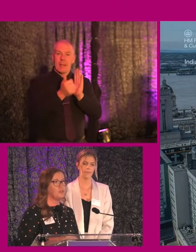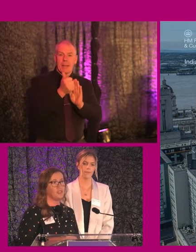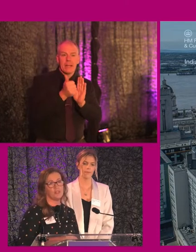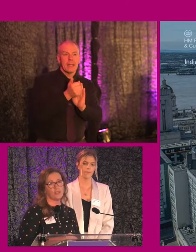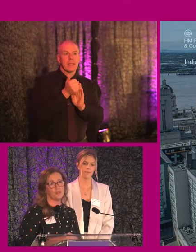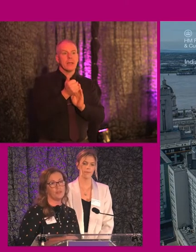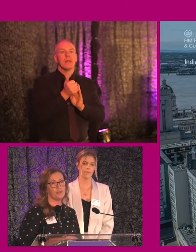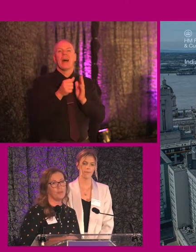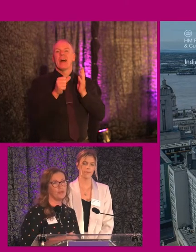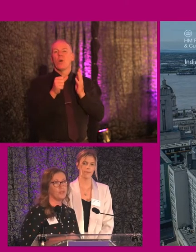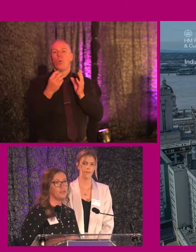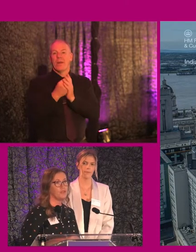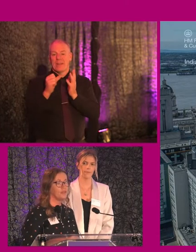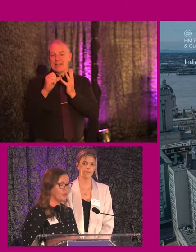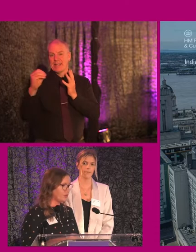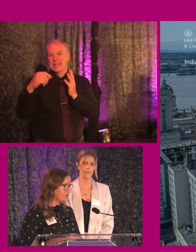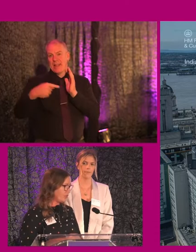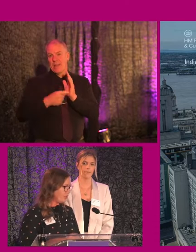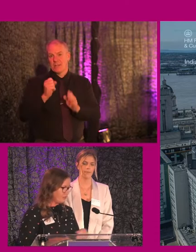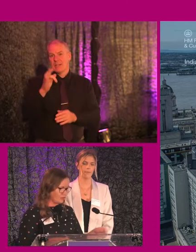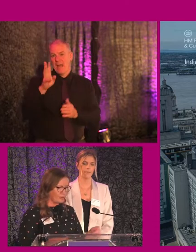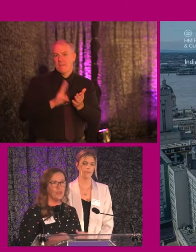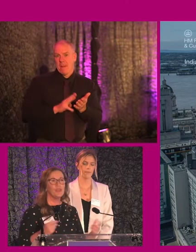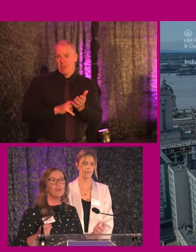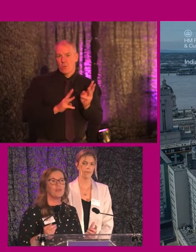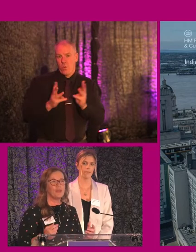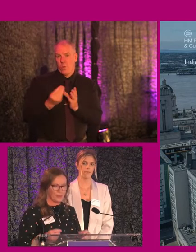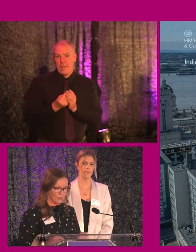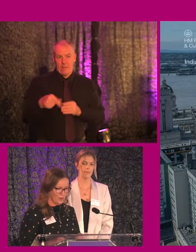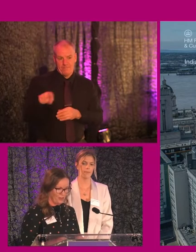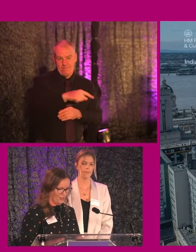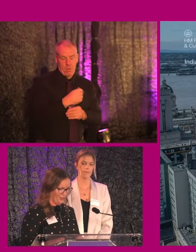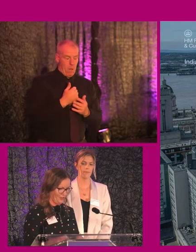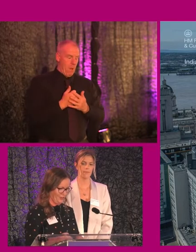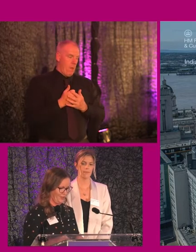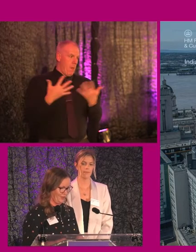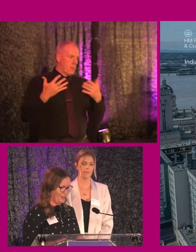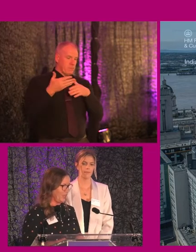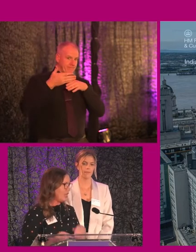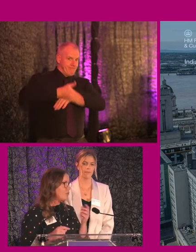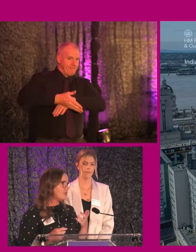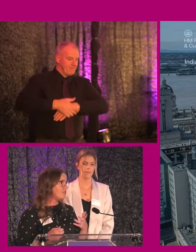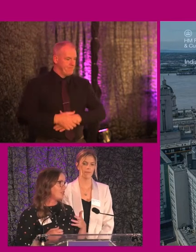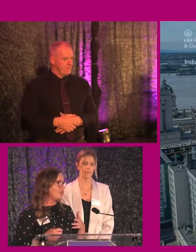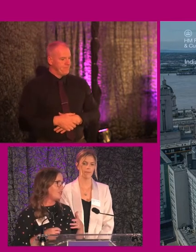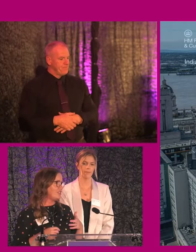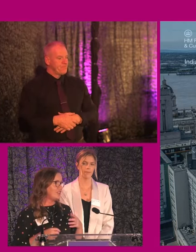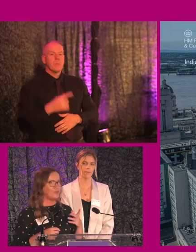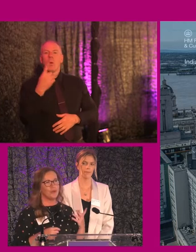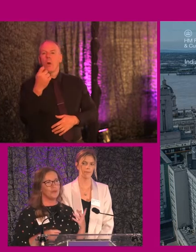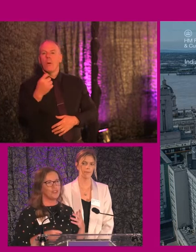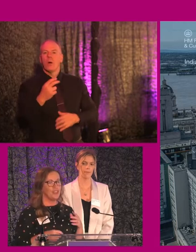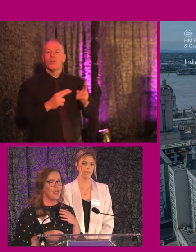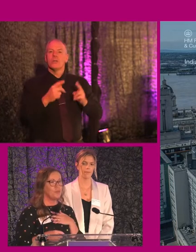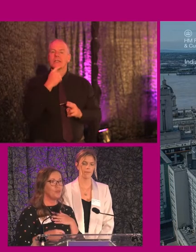around about 60,000 employees that we're looking after. quite a big piece of work. And one other thing I should say, and